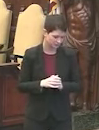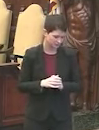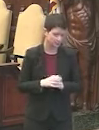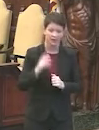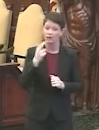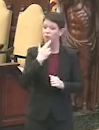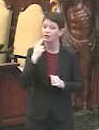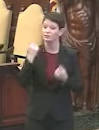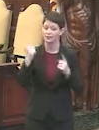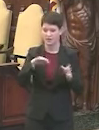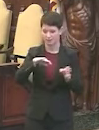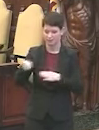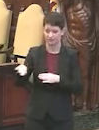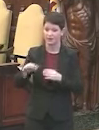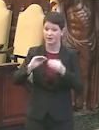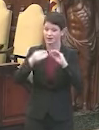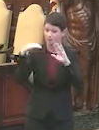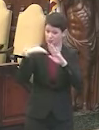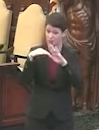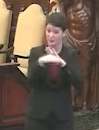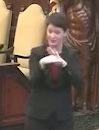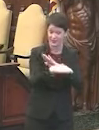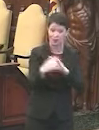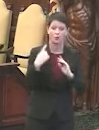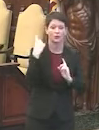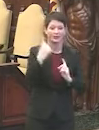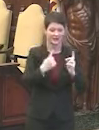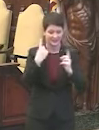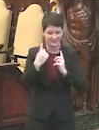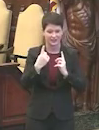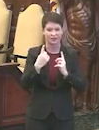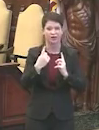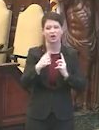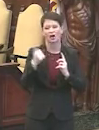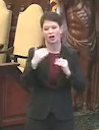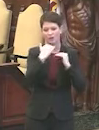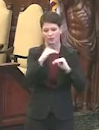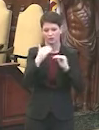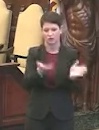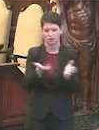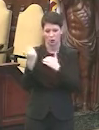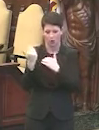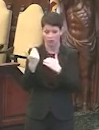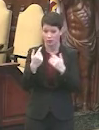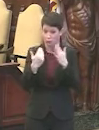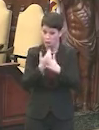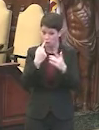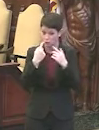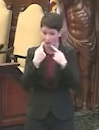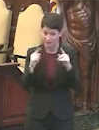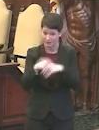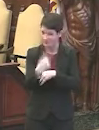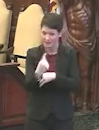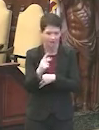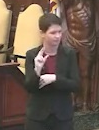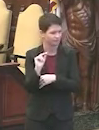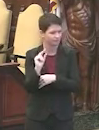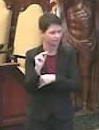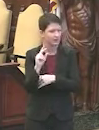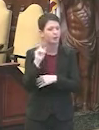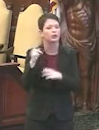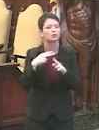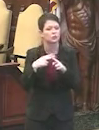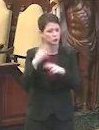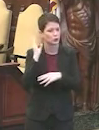happening in restaurants, in light of the following cases, we will consider easing other restrictions. I have nothing to announce today, but we will announce those other